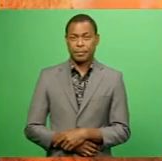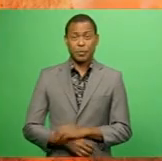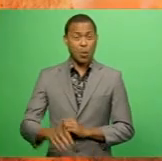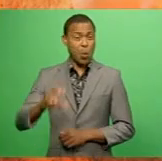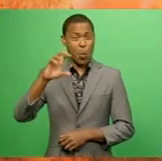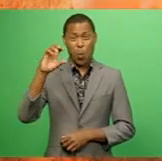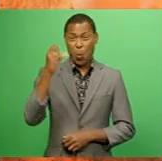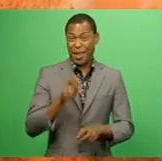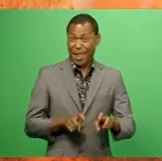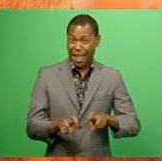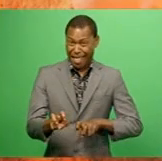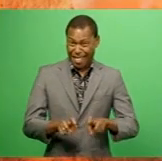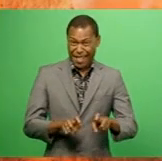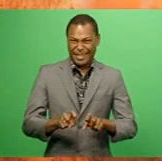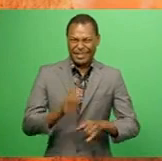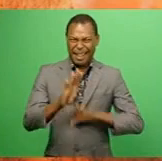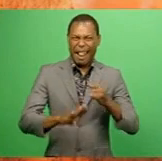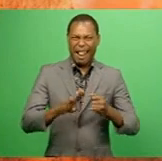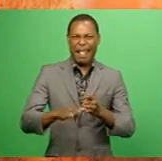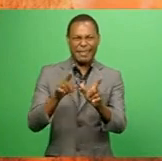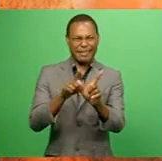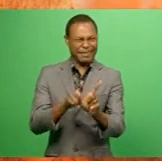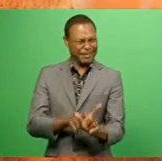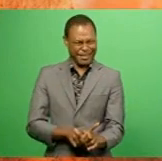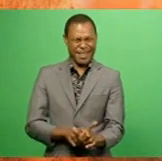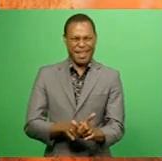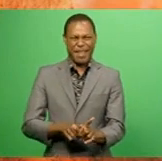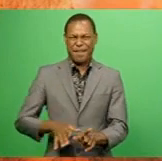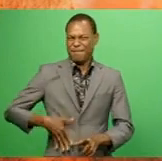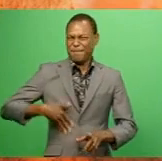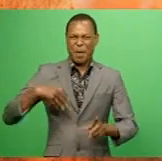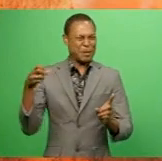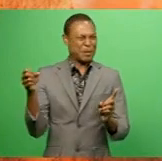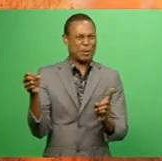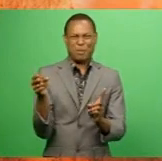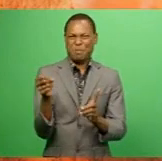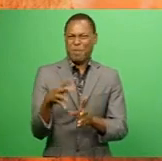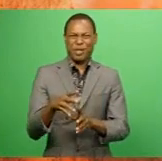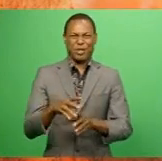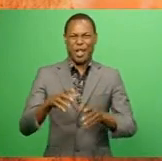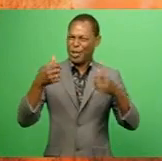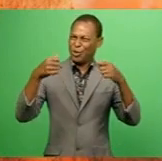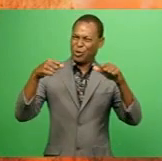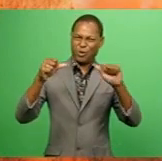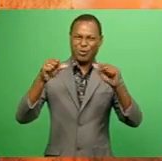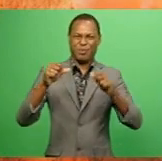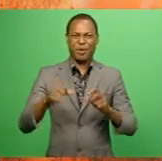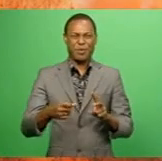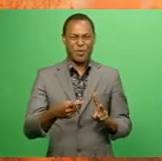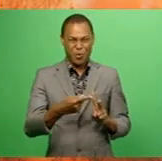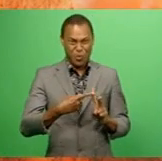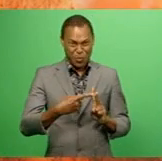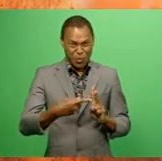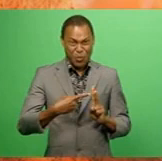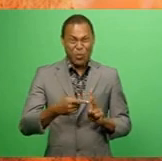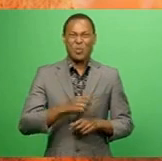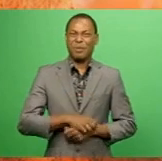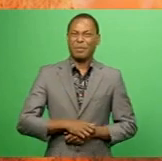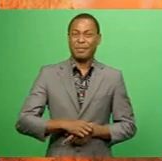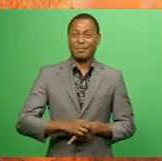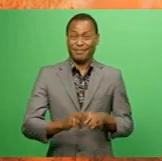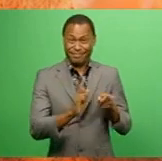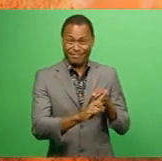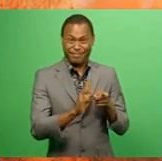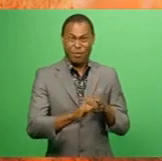Winning the Blue Ribbon event in their last year of school is a special achievement for Anare Saylo and Naomi Navunga. Saylo stunned the